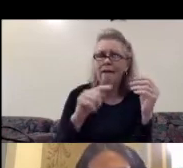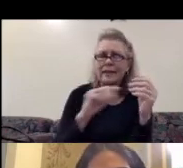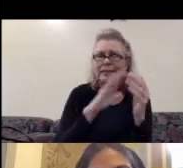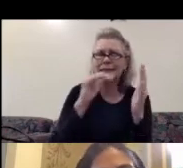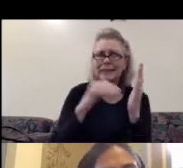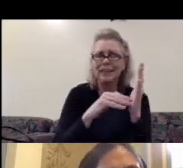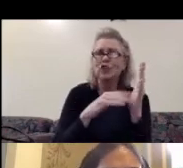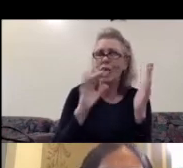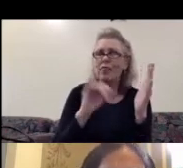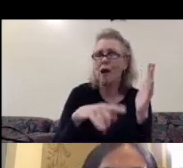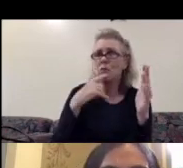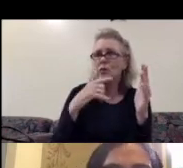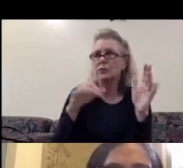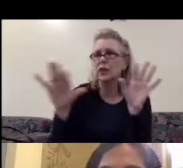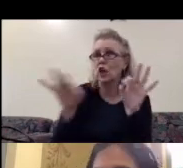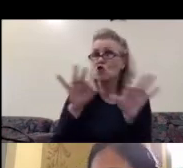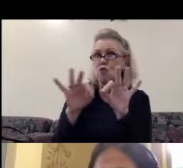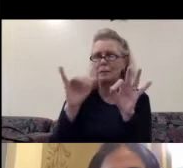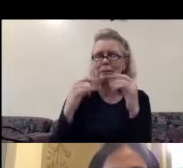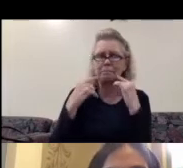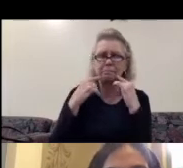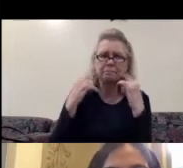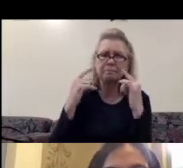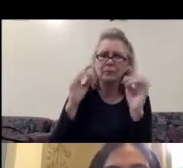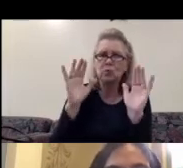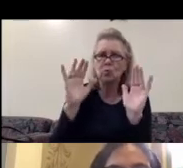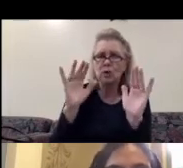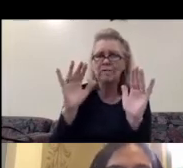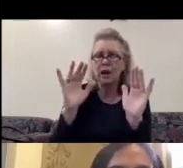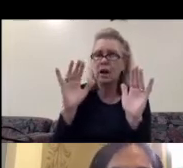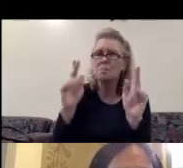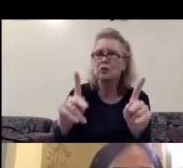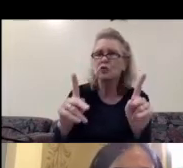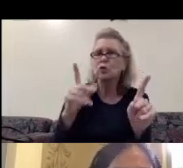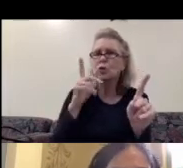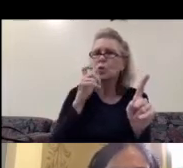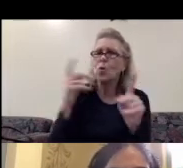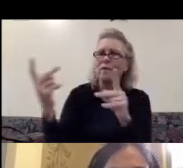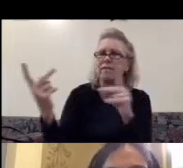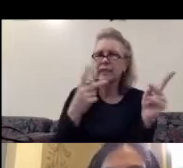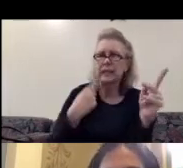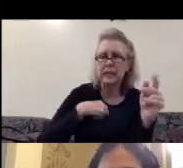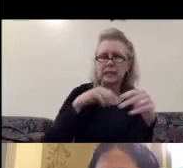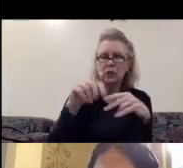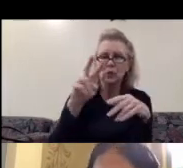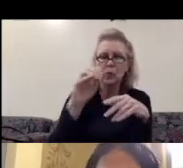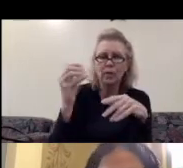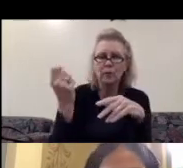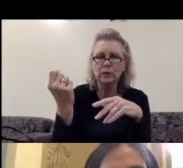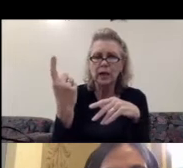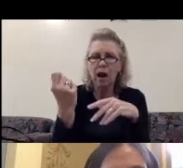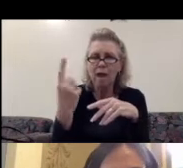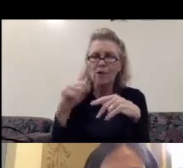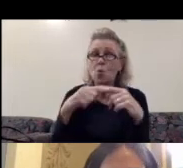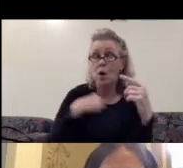by Miguel Amado, which was one of the visiting curators that visited us during 2011 when I was resident.